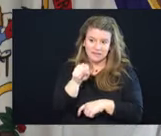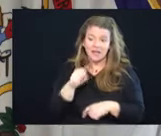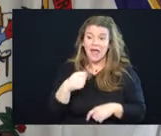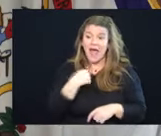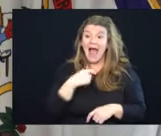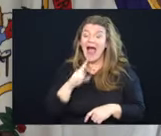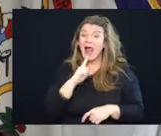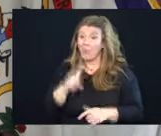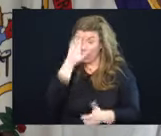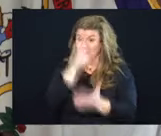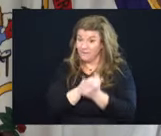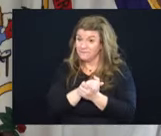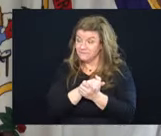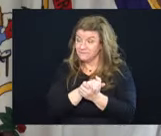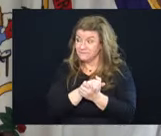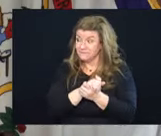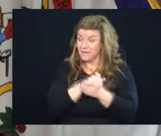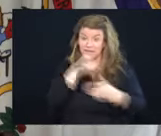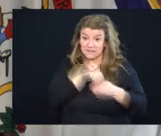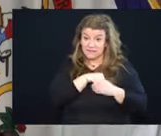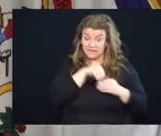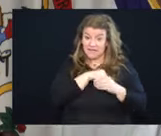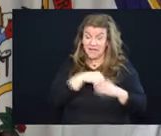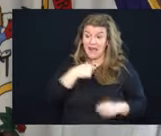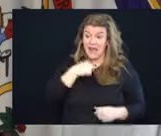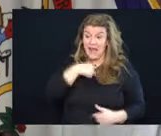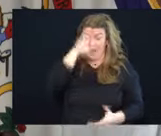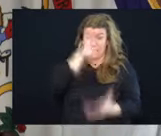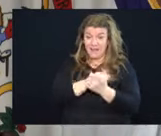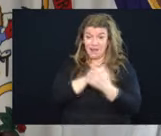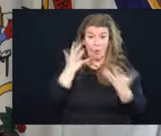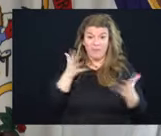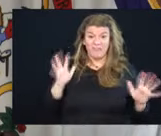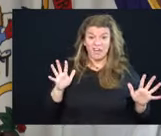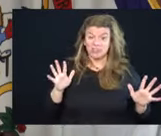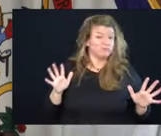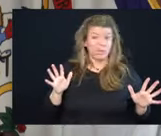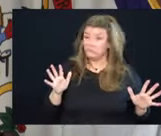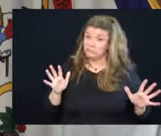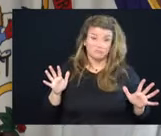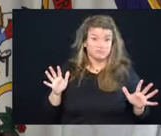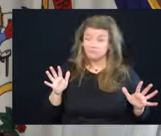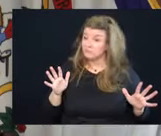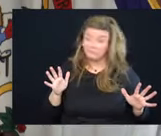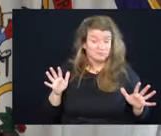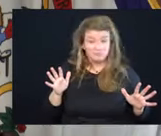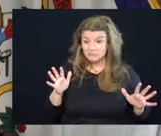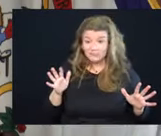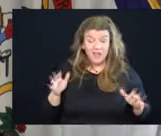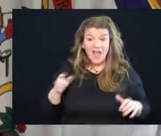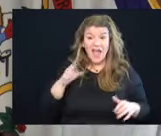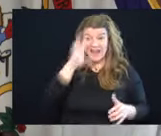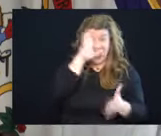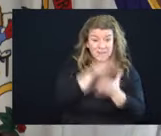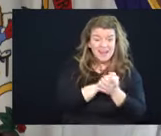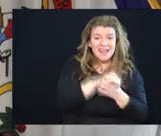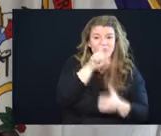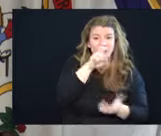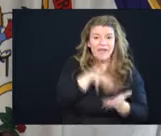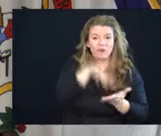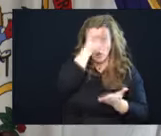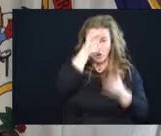believe in my heart that we're not through this yet. And I believe we've got to live with this.